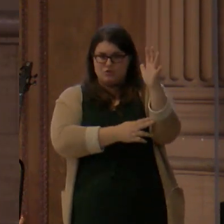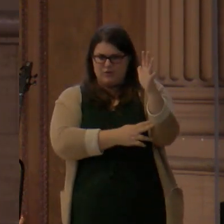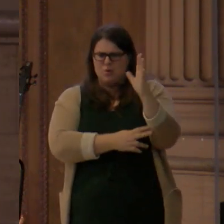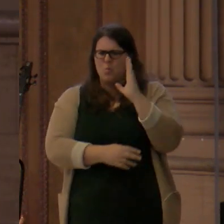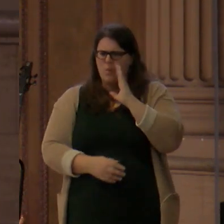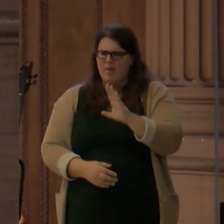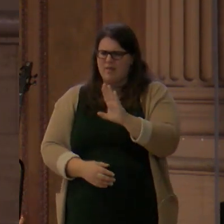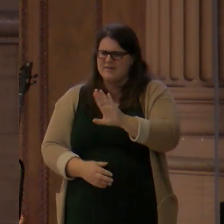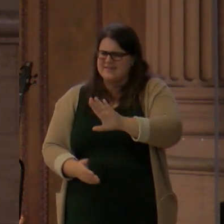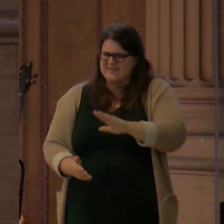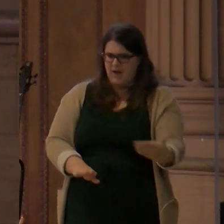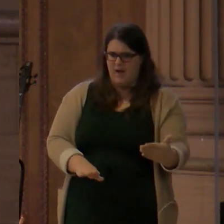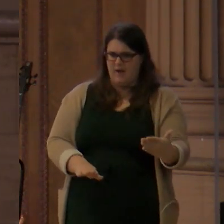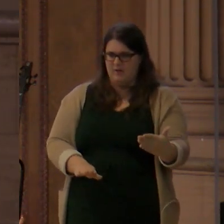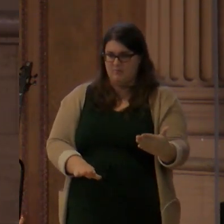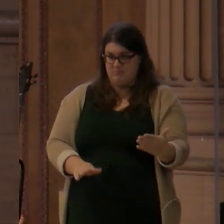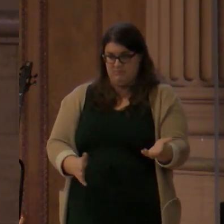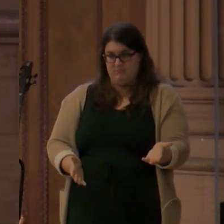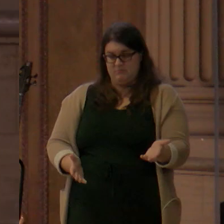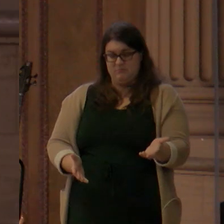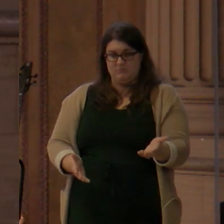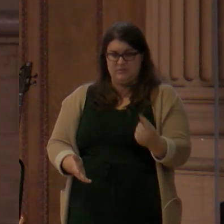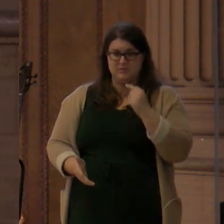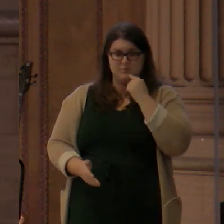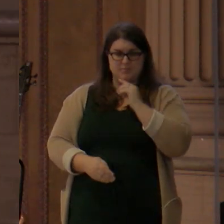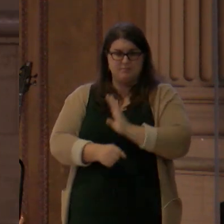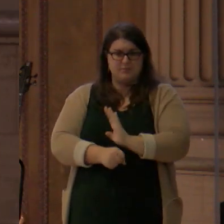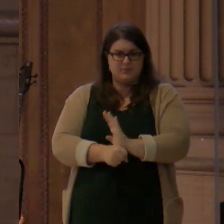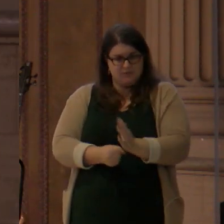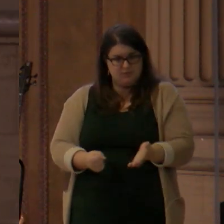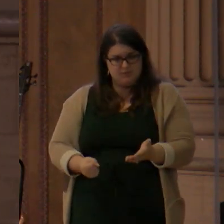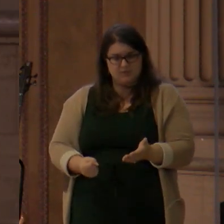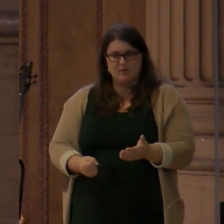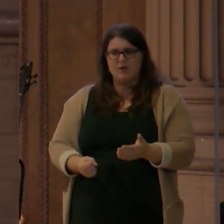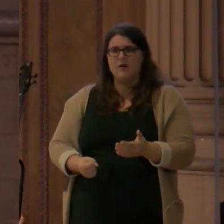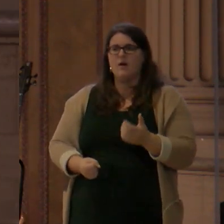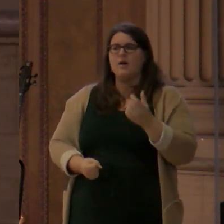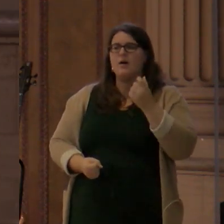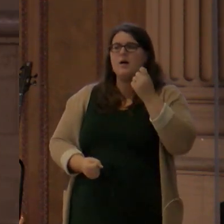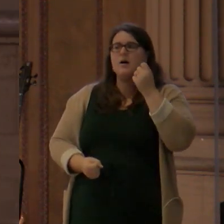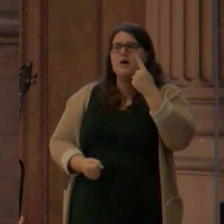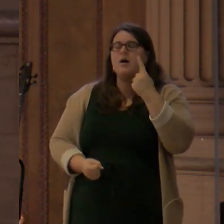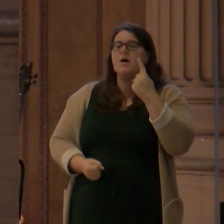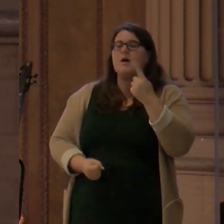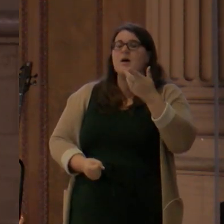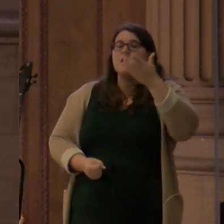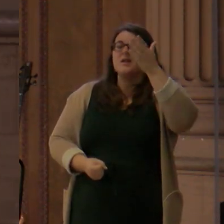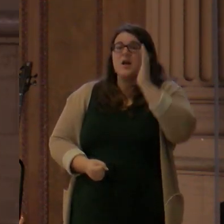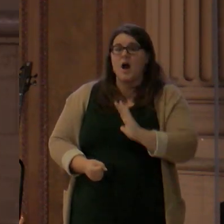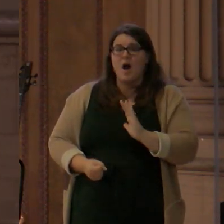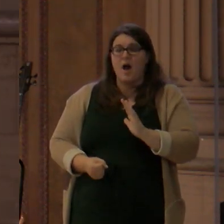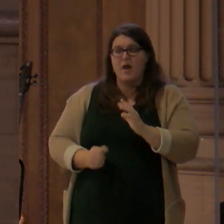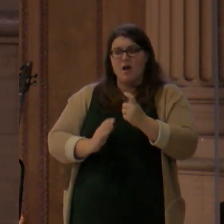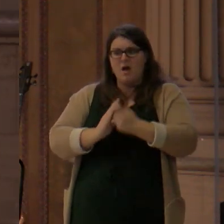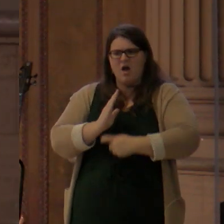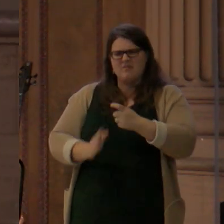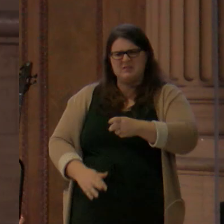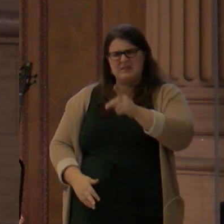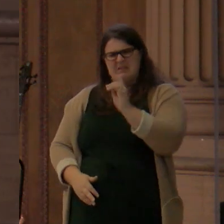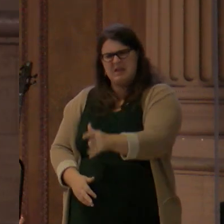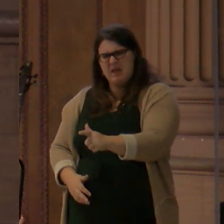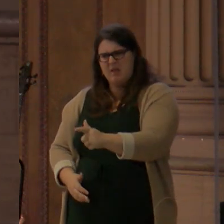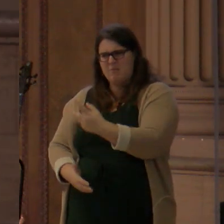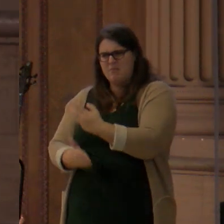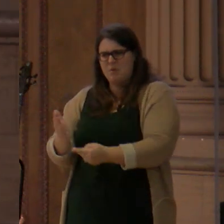end here at verse 14. But by God's grace, we get verse 15. So Genesis 3, verse 15,